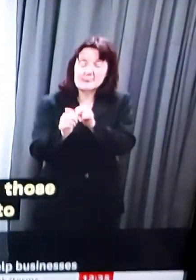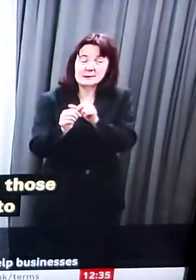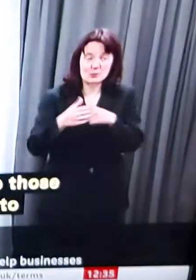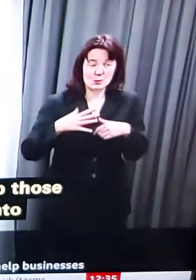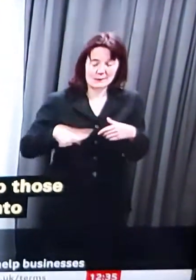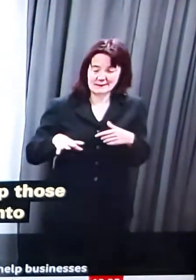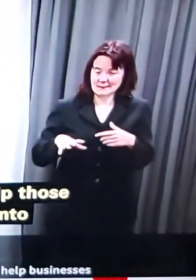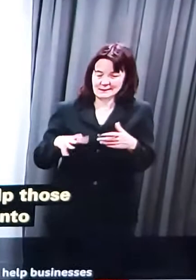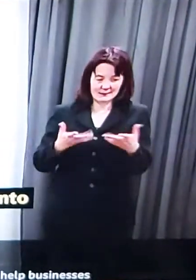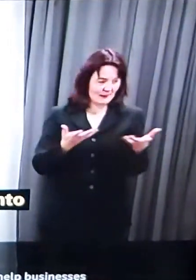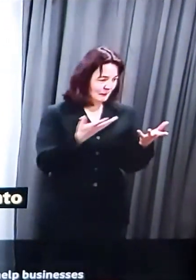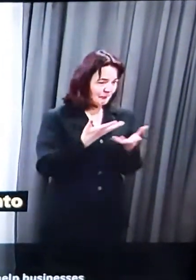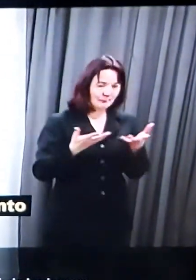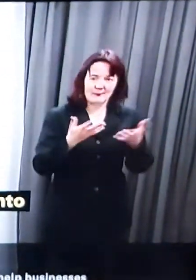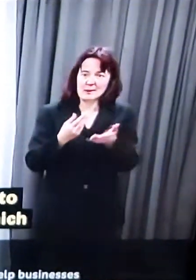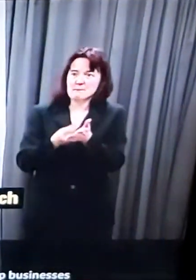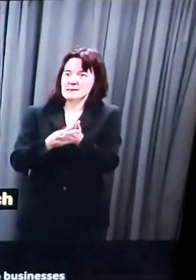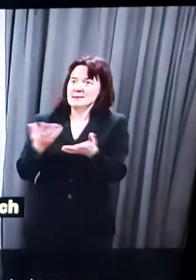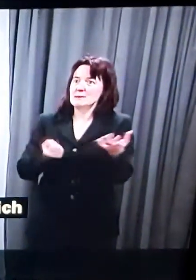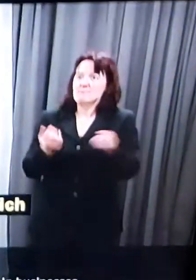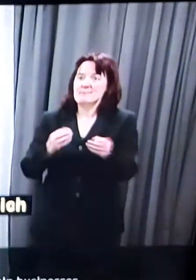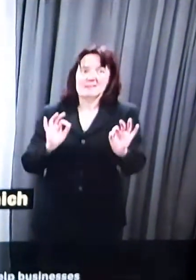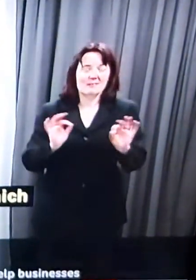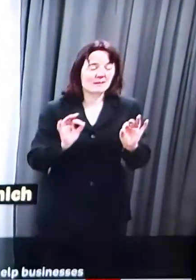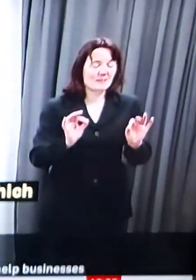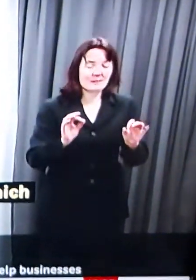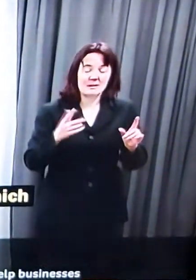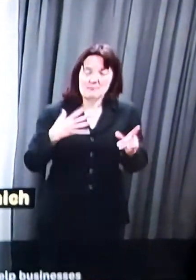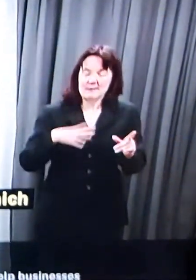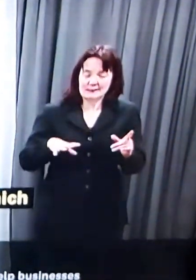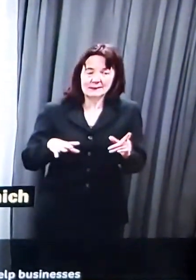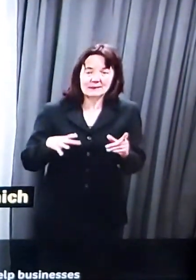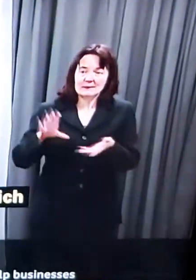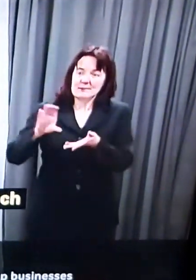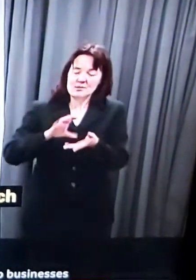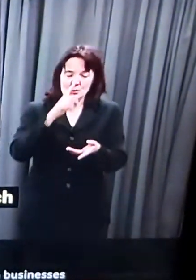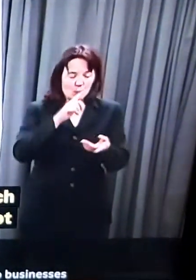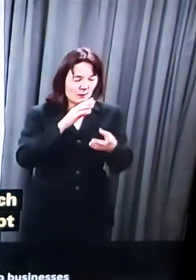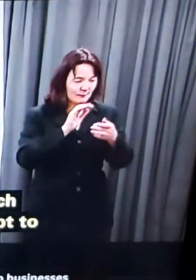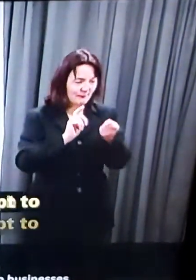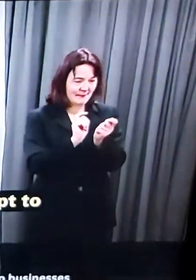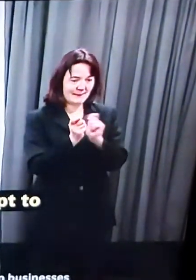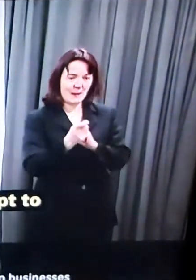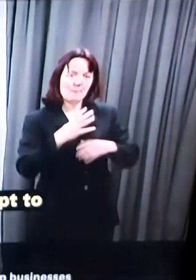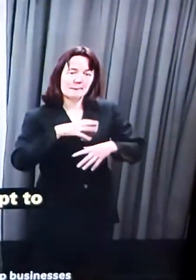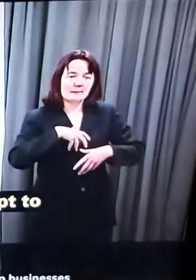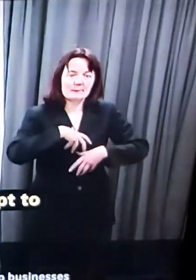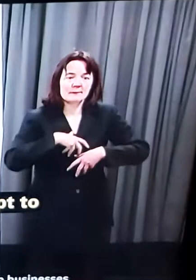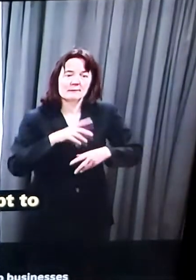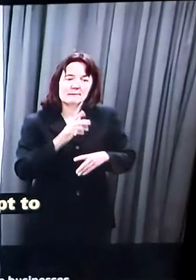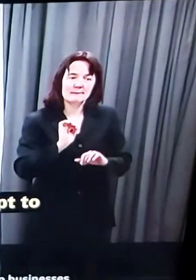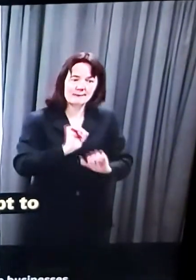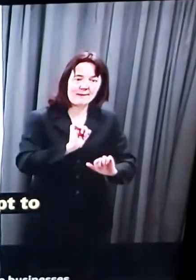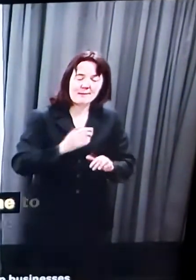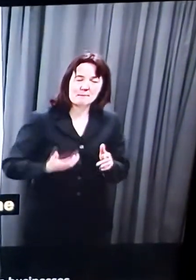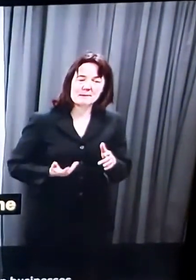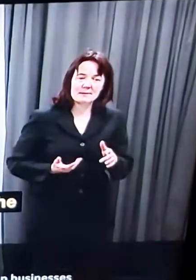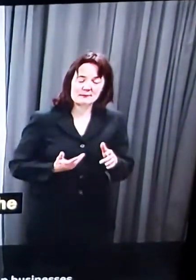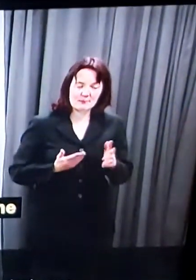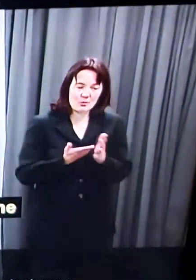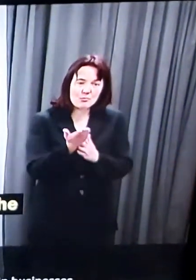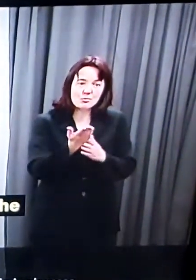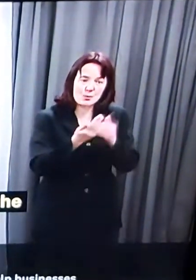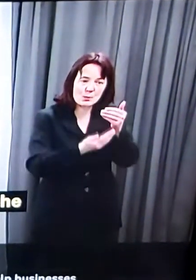flow support to adapt to new ways of working during the pandemic. There are two